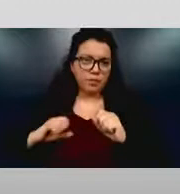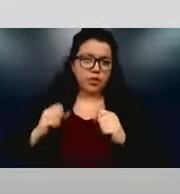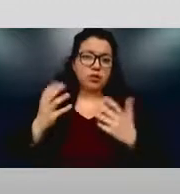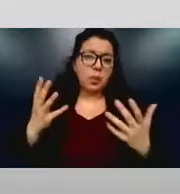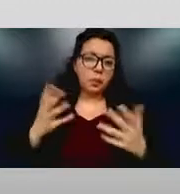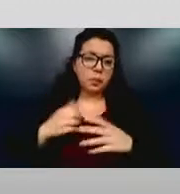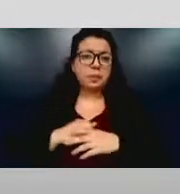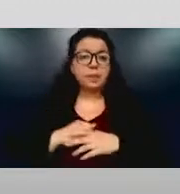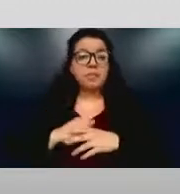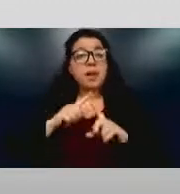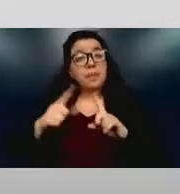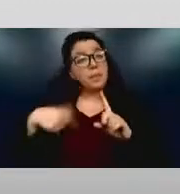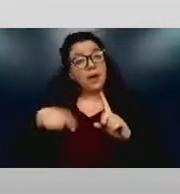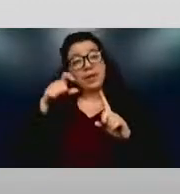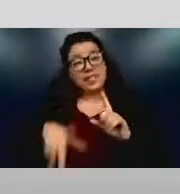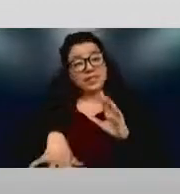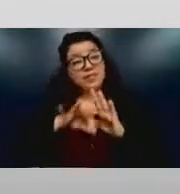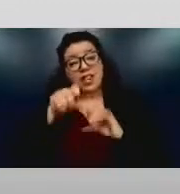We need to find each other.